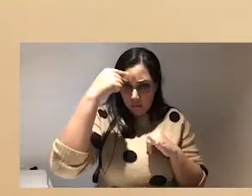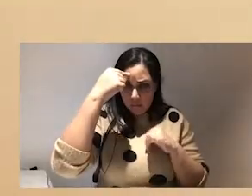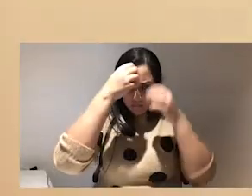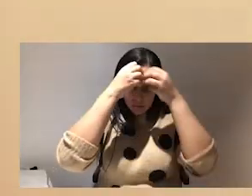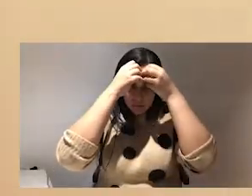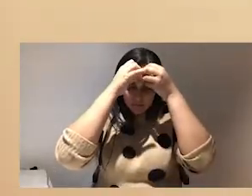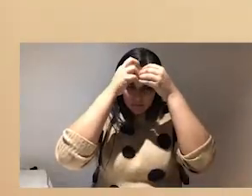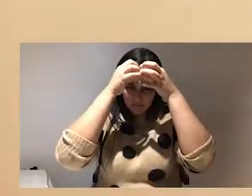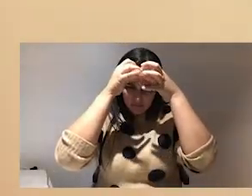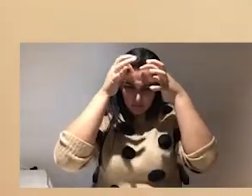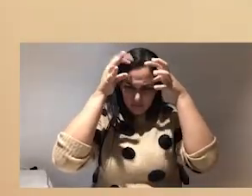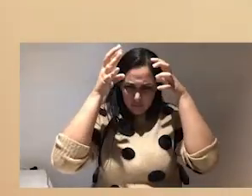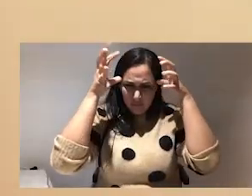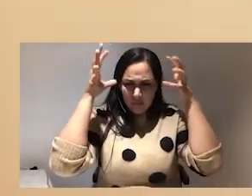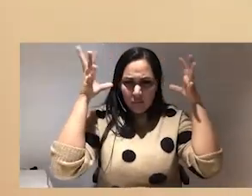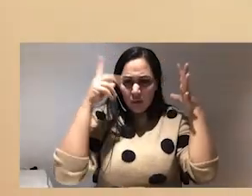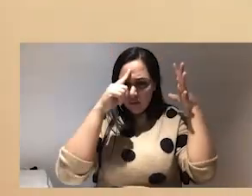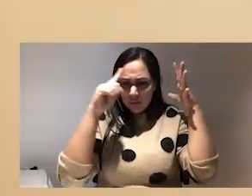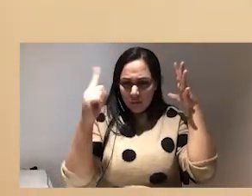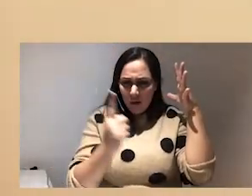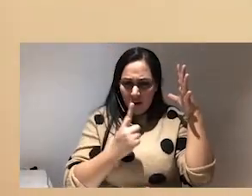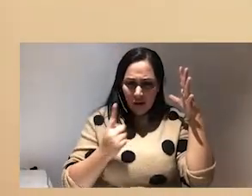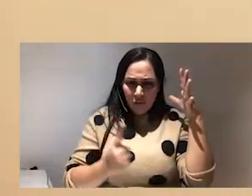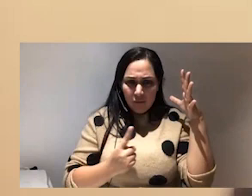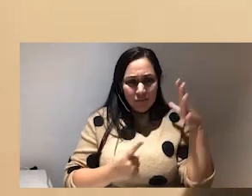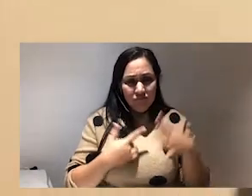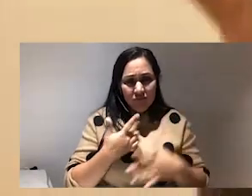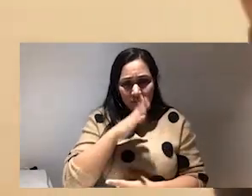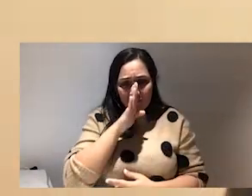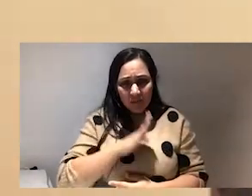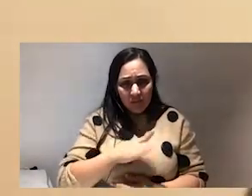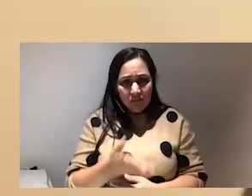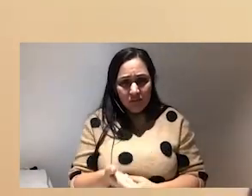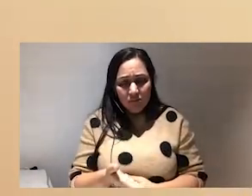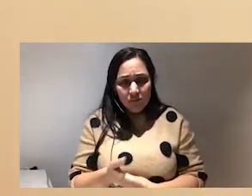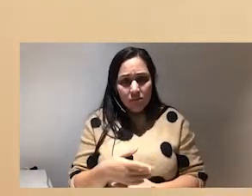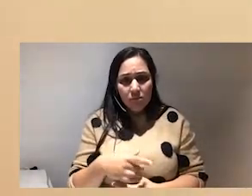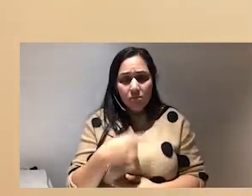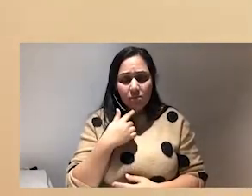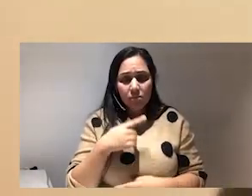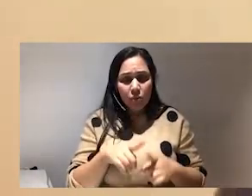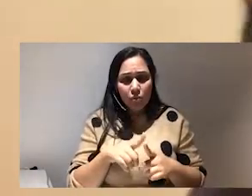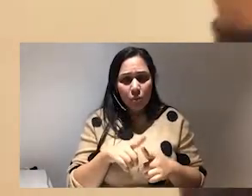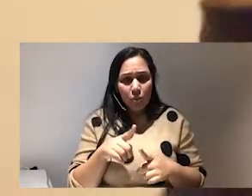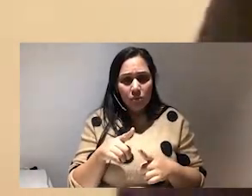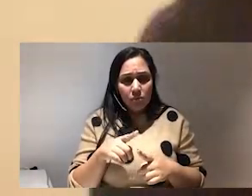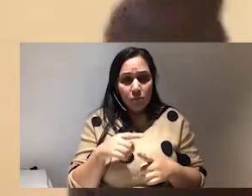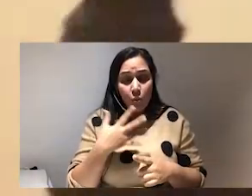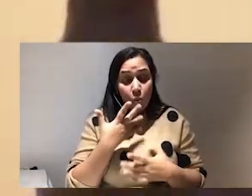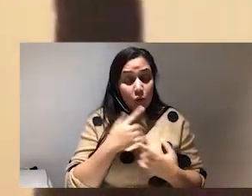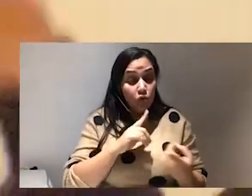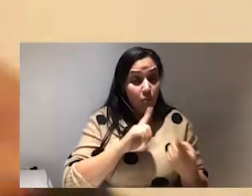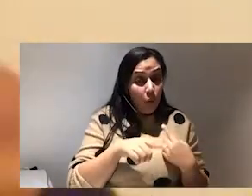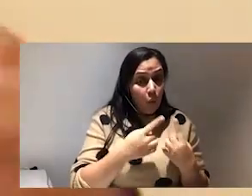where you see a lot of people go spiral which is really really sad but what does it also signal when you report things it signals oh to